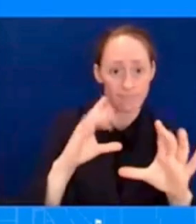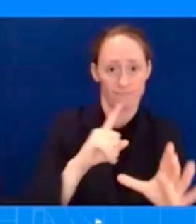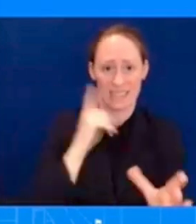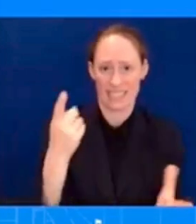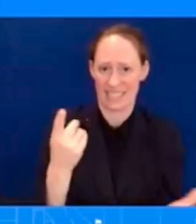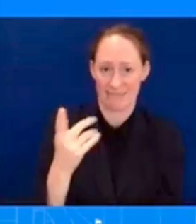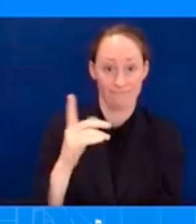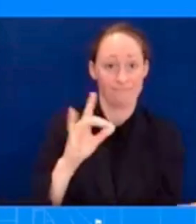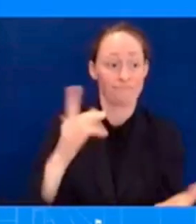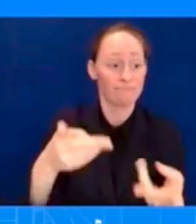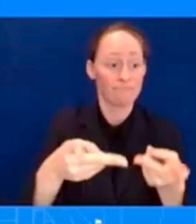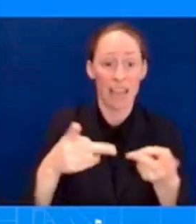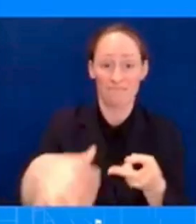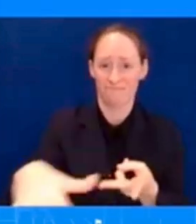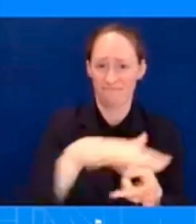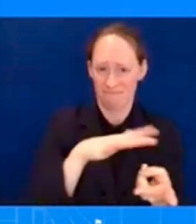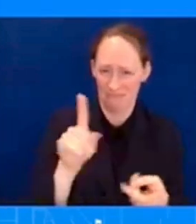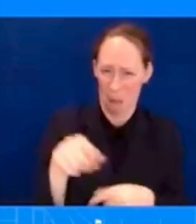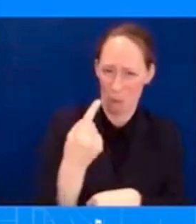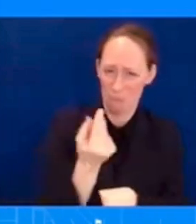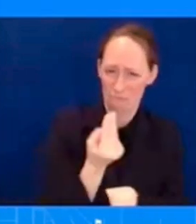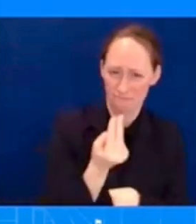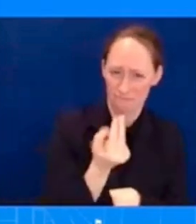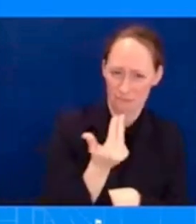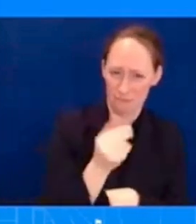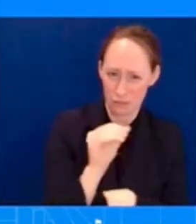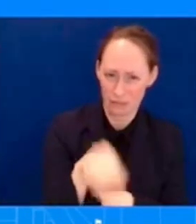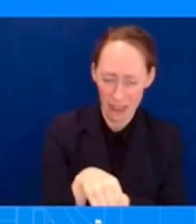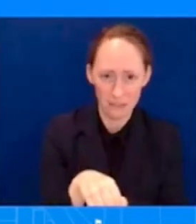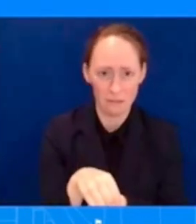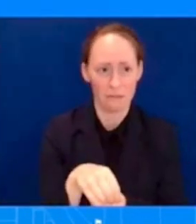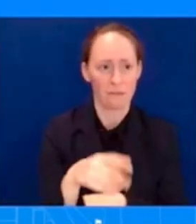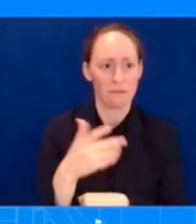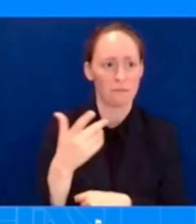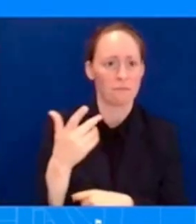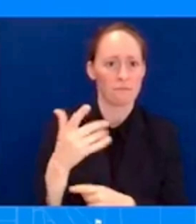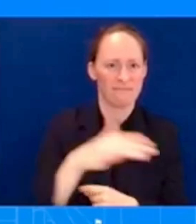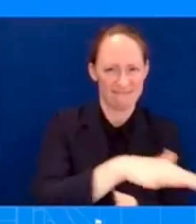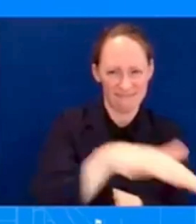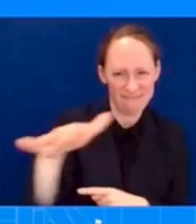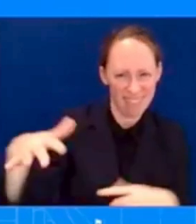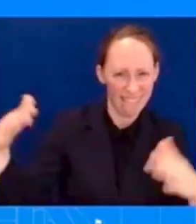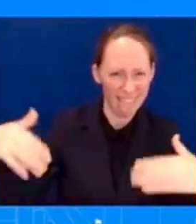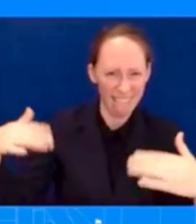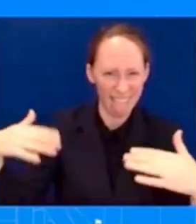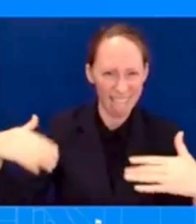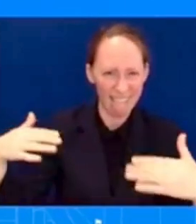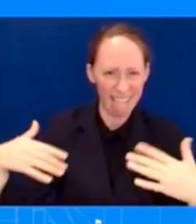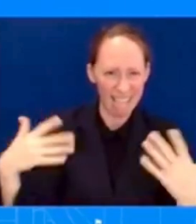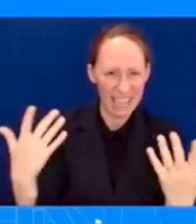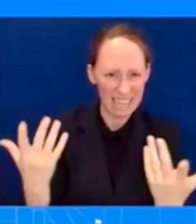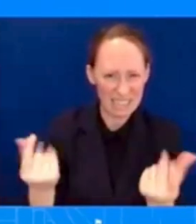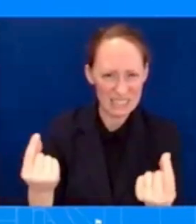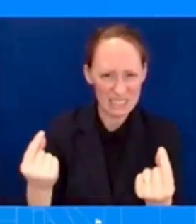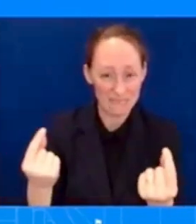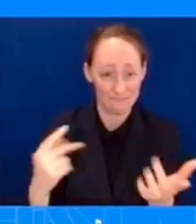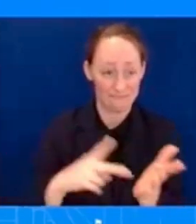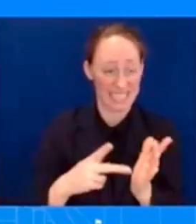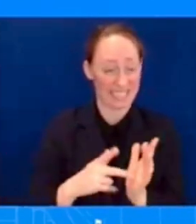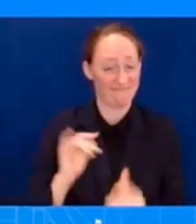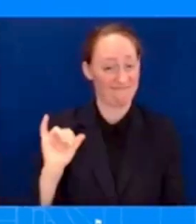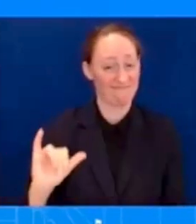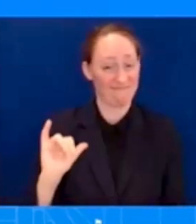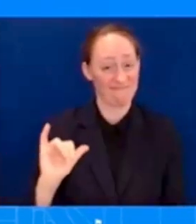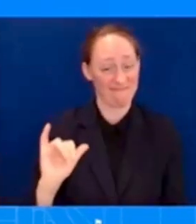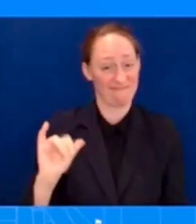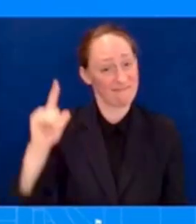of how much how many people should how should we be braced for in are we talking hundreds of deaths here you